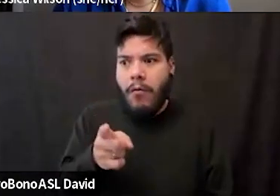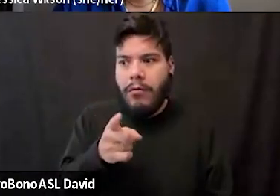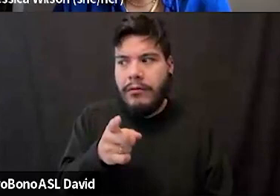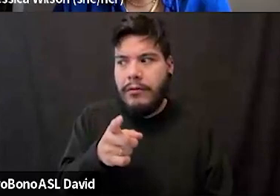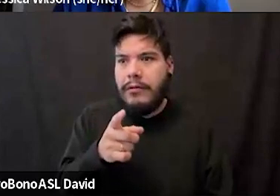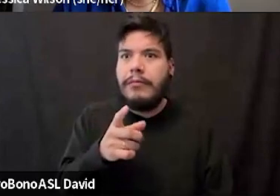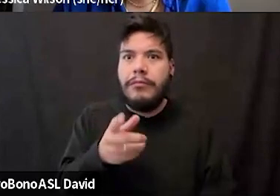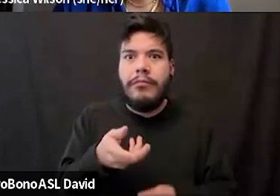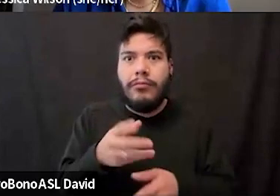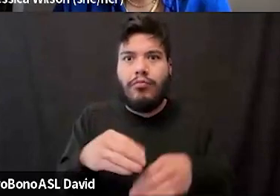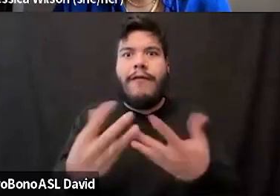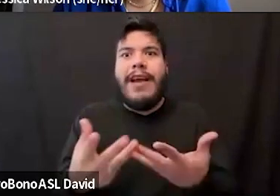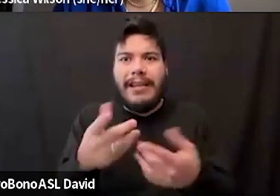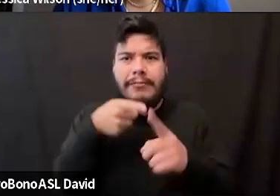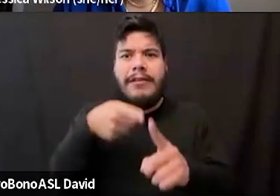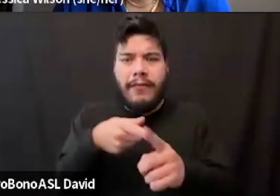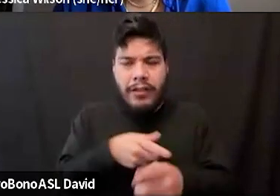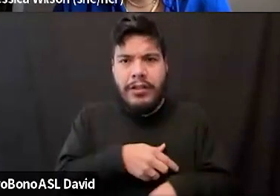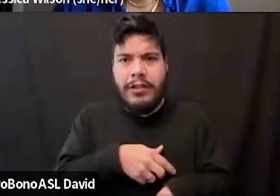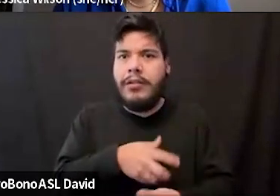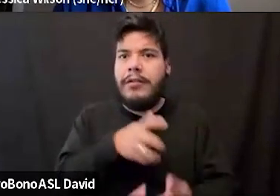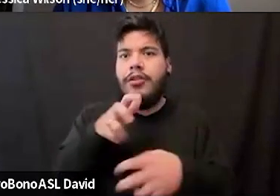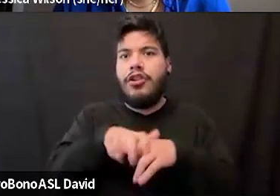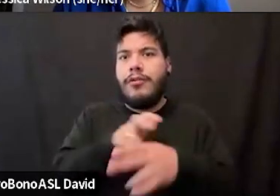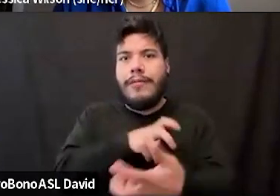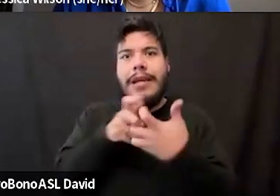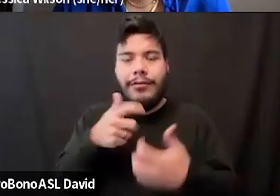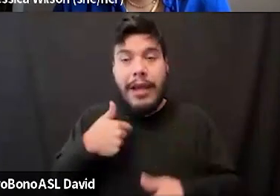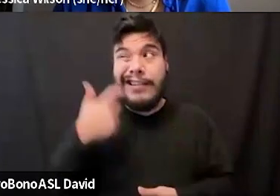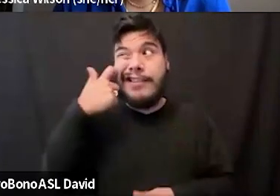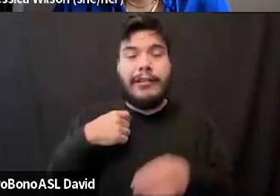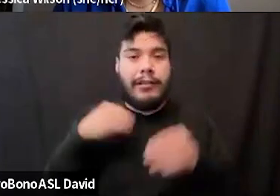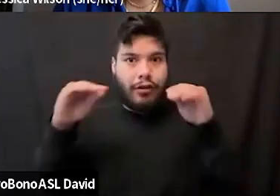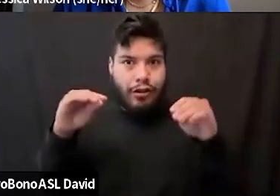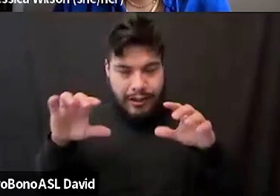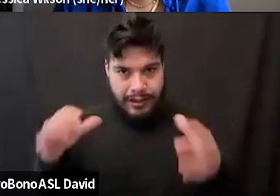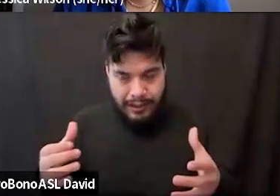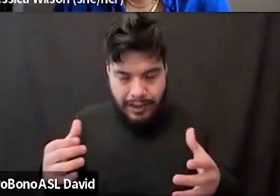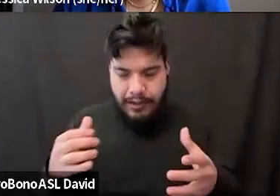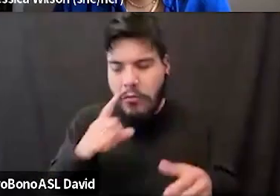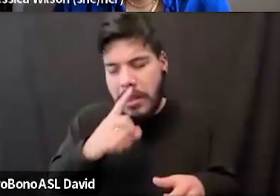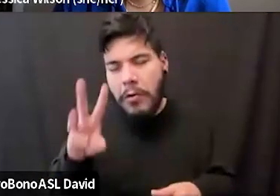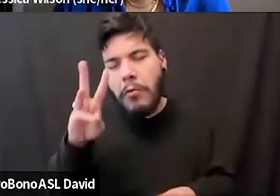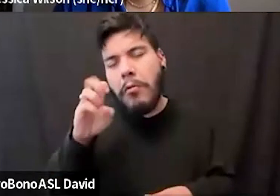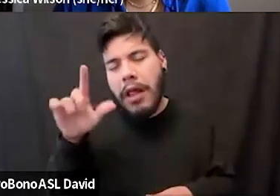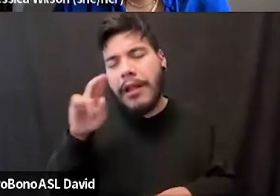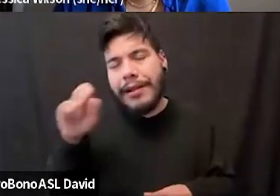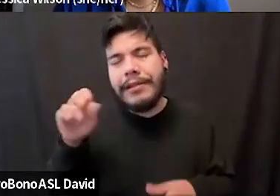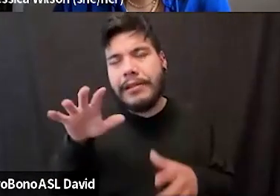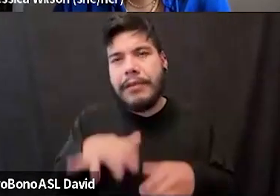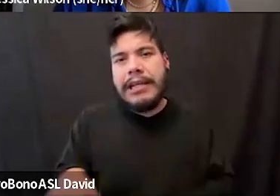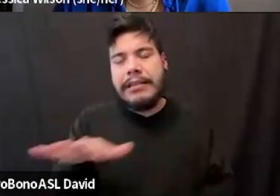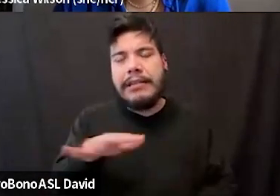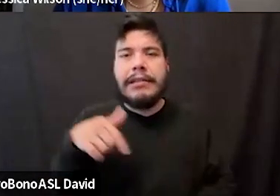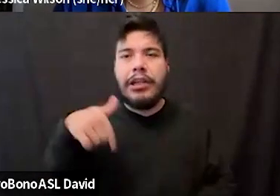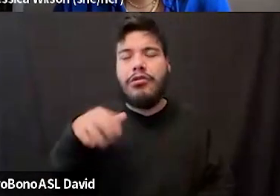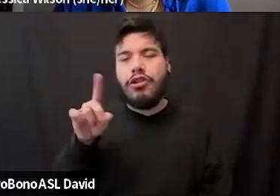in the chairs that would fit me. I just taught a dance class and really a wellness space for a group here in Durham. And when I